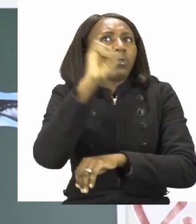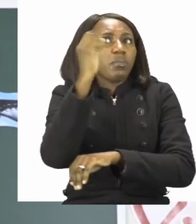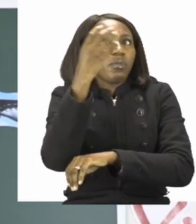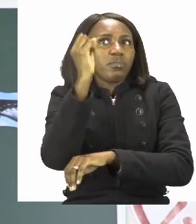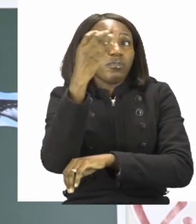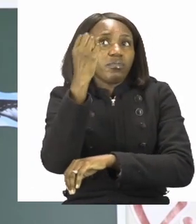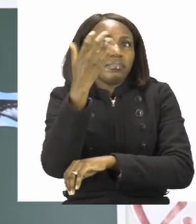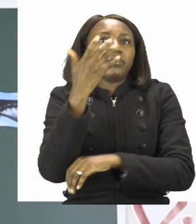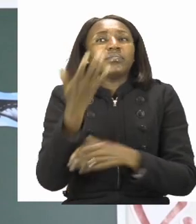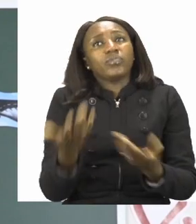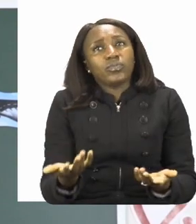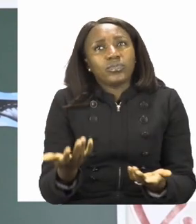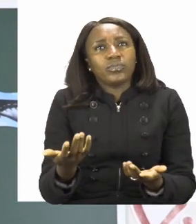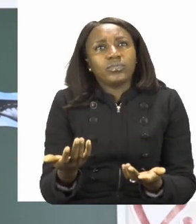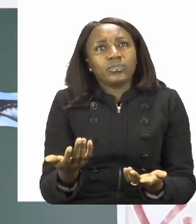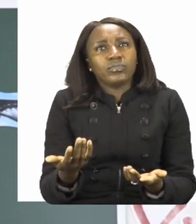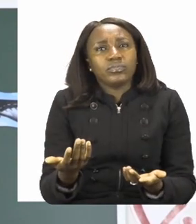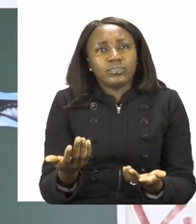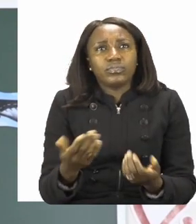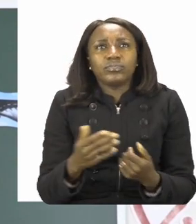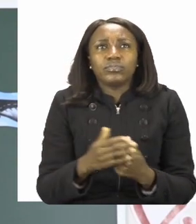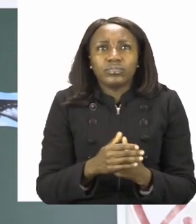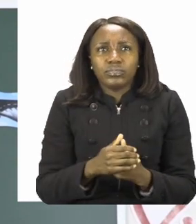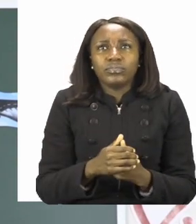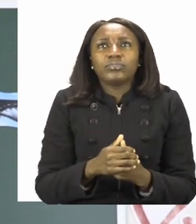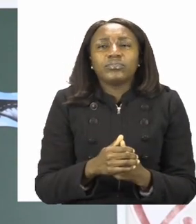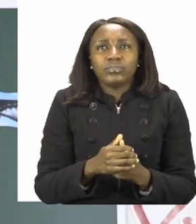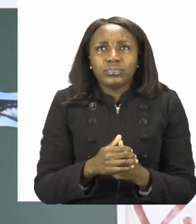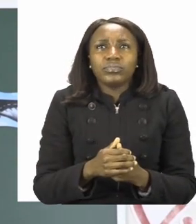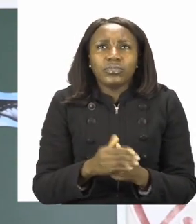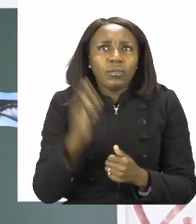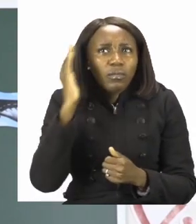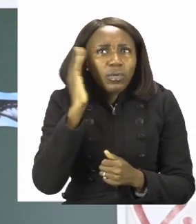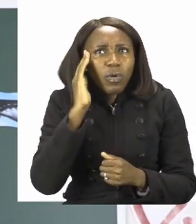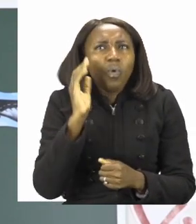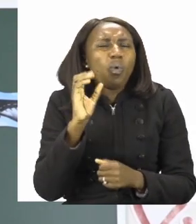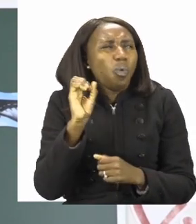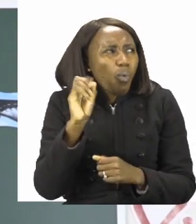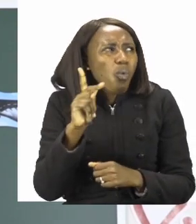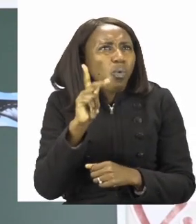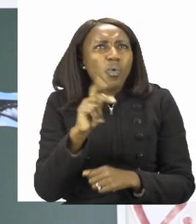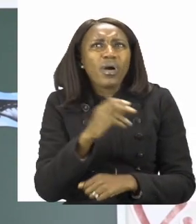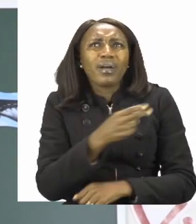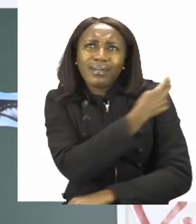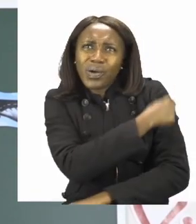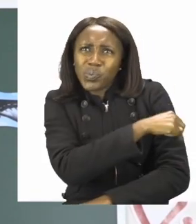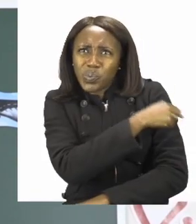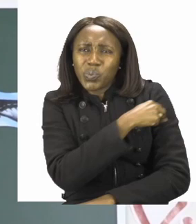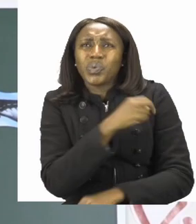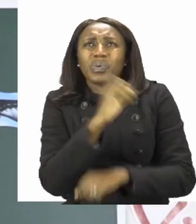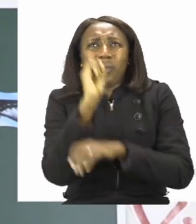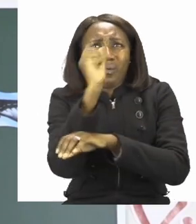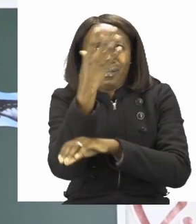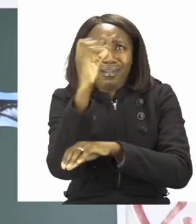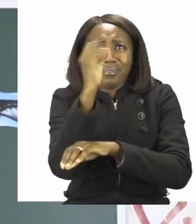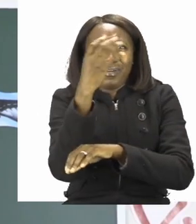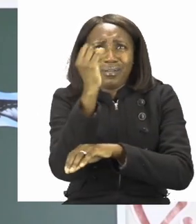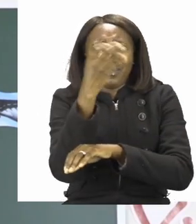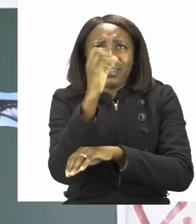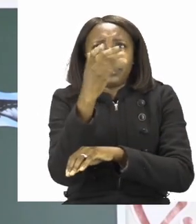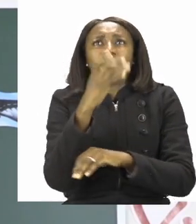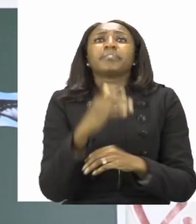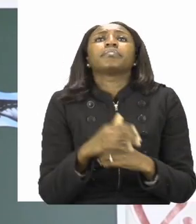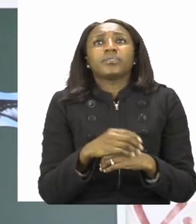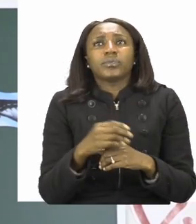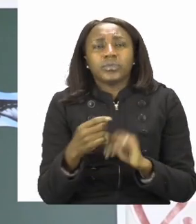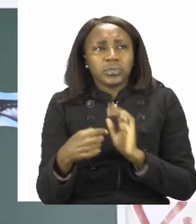or even something like that. The sireen is the one that tells us that we have to get clear of the road because someone who is